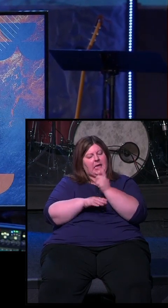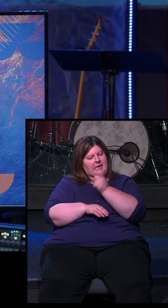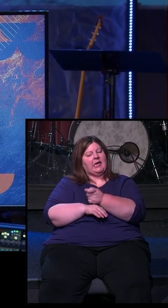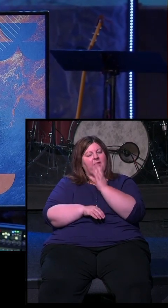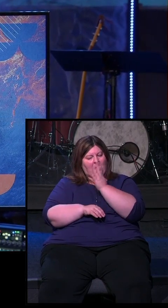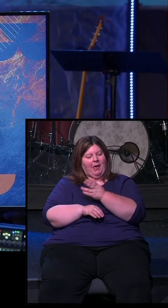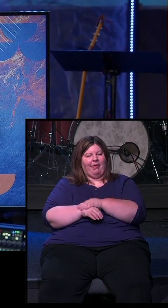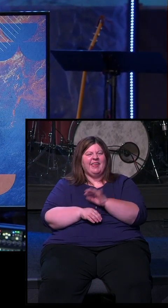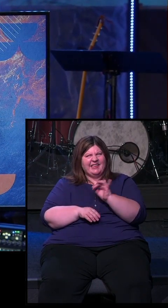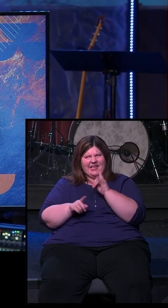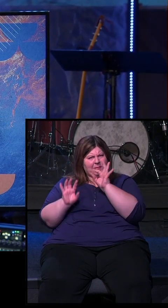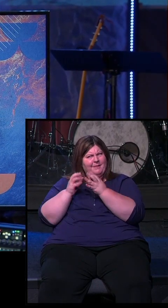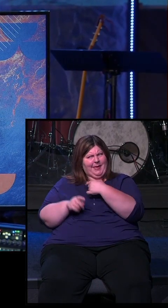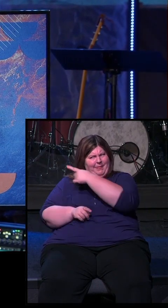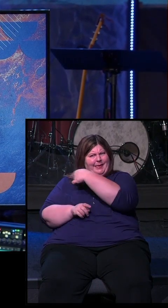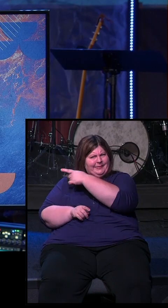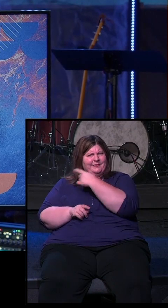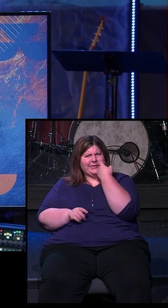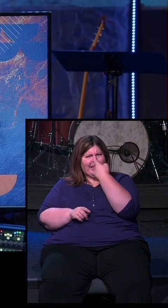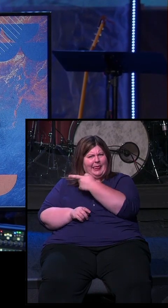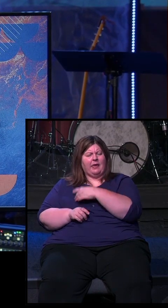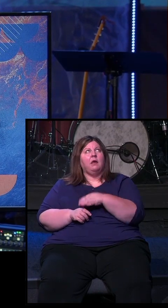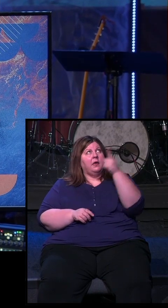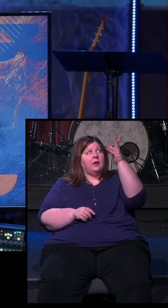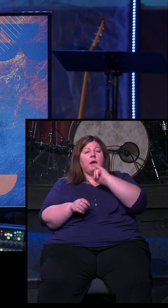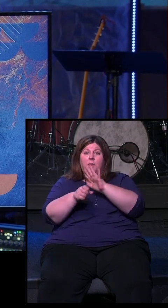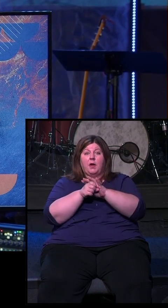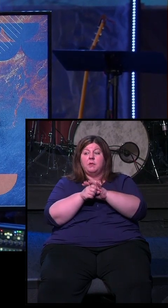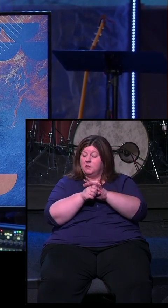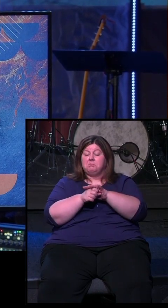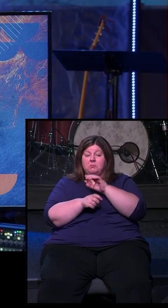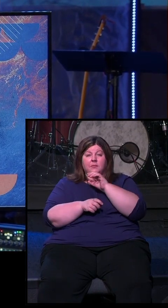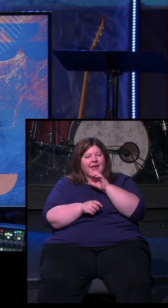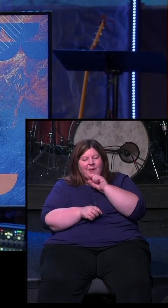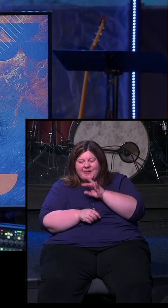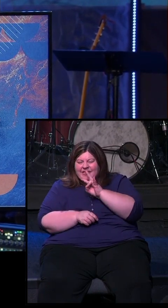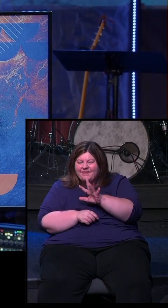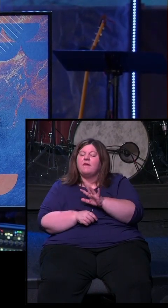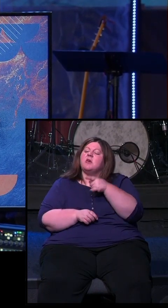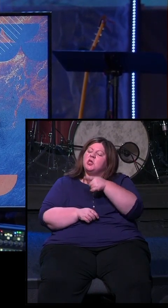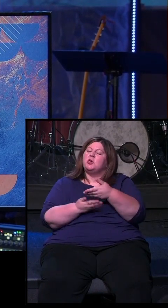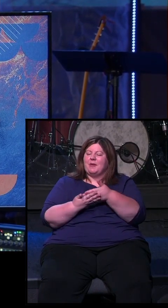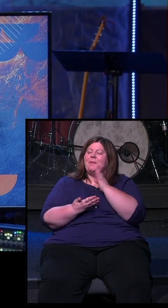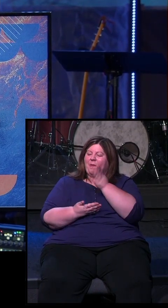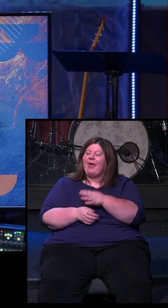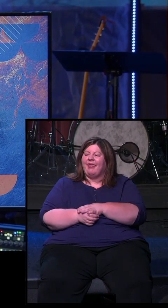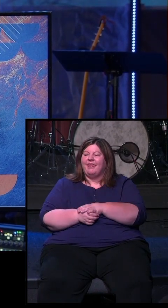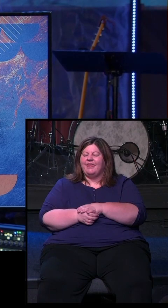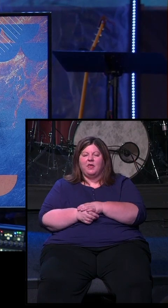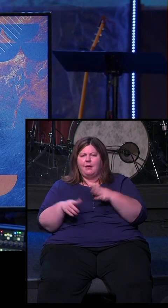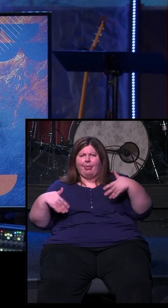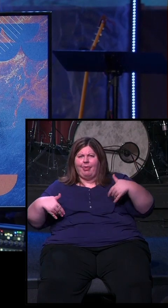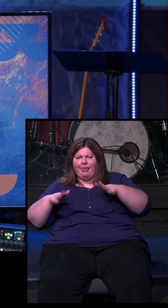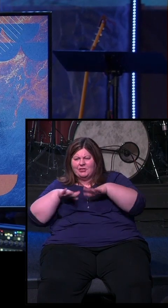like we celebrated families that have been blessed and given children. God promised at 75 years old that Abraham and his wife Sarah, they had no children up to this point, that they would have